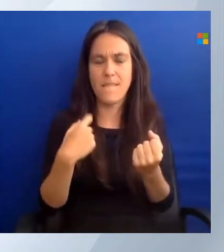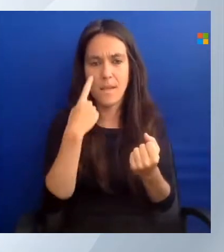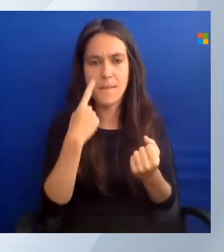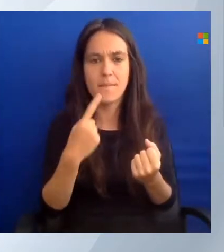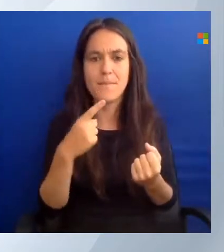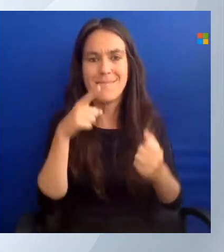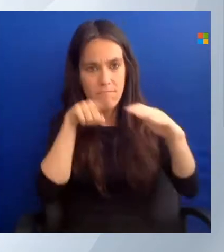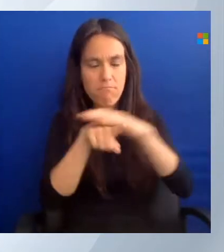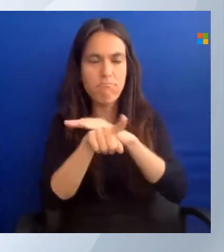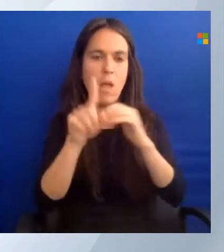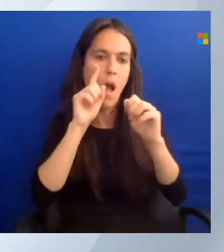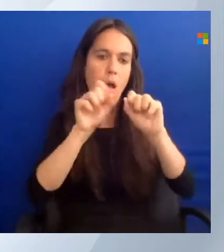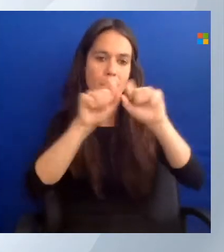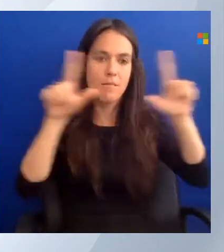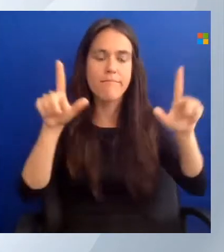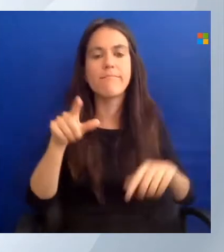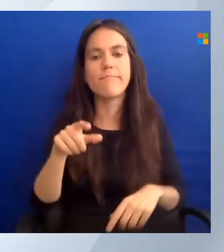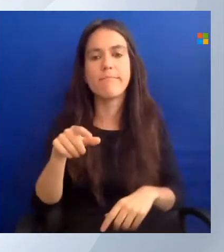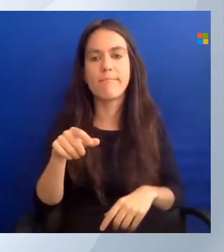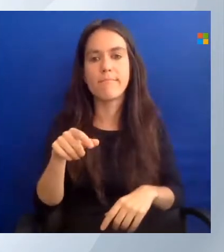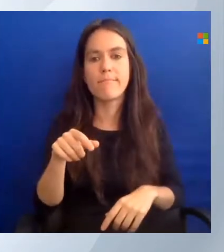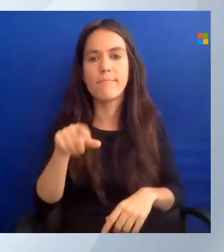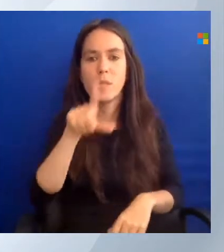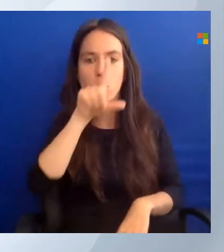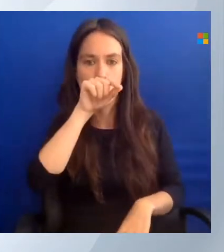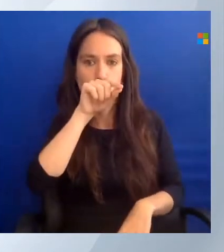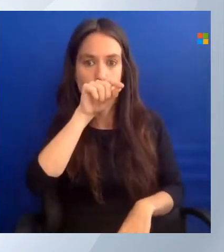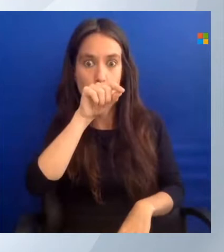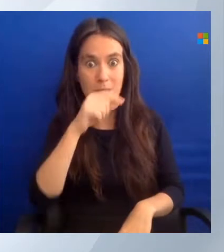my Twitter handle as well as my GitHub handle.